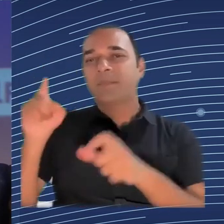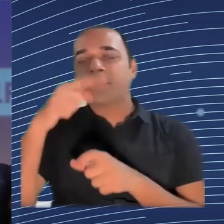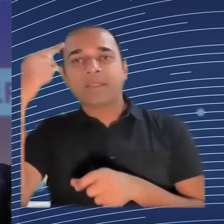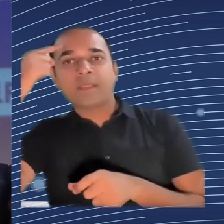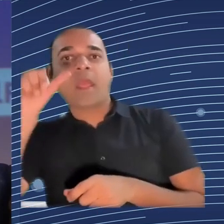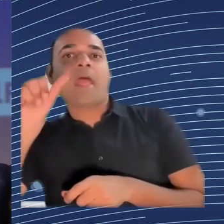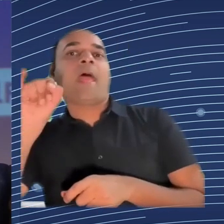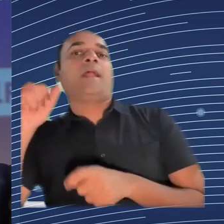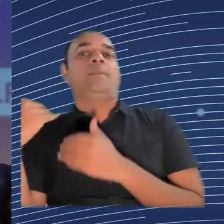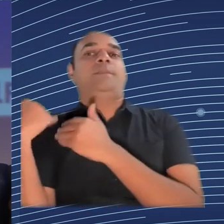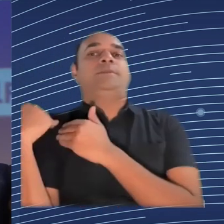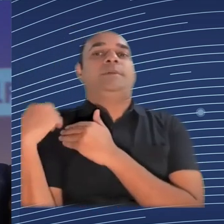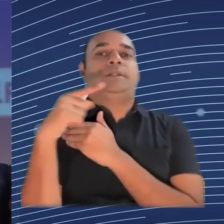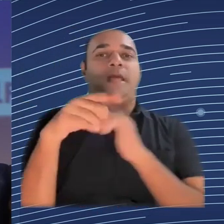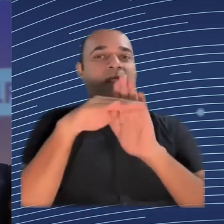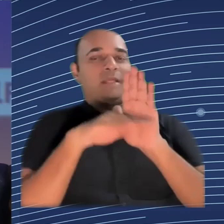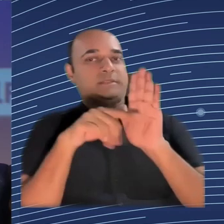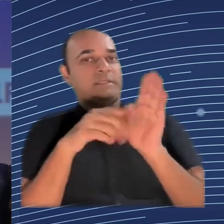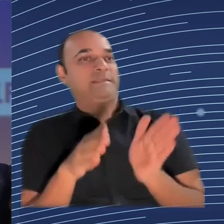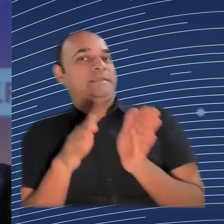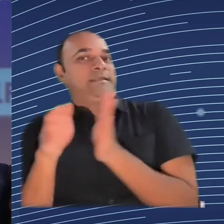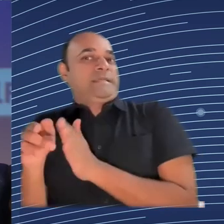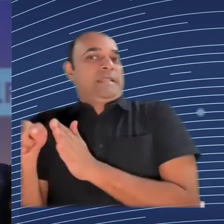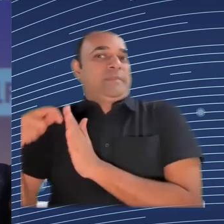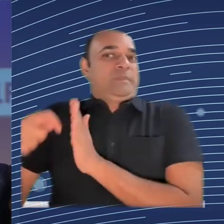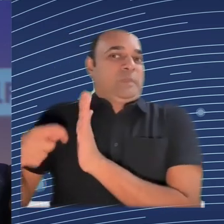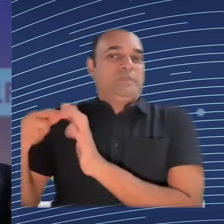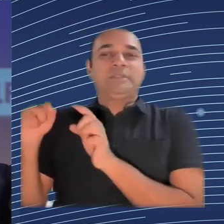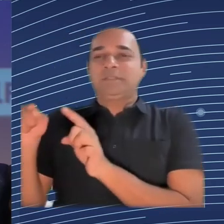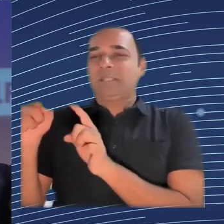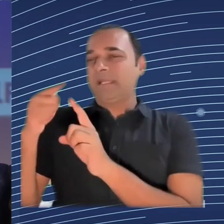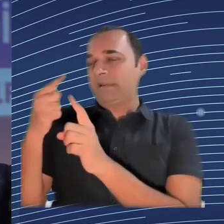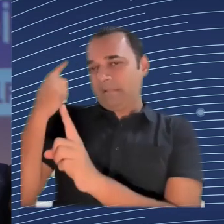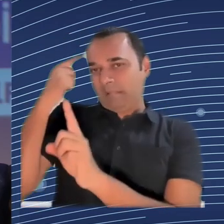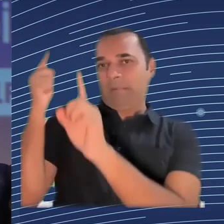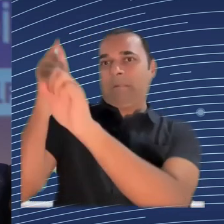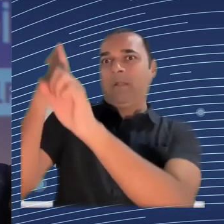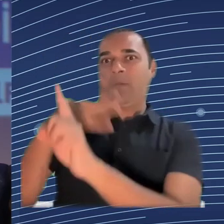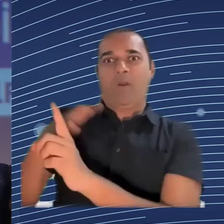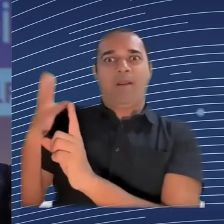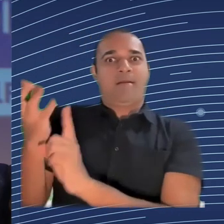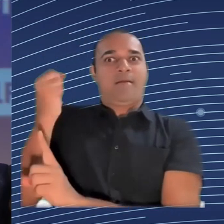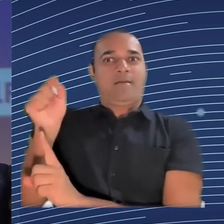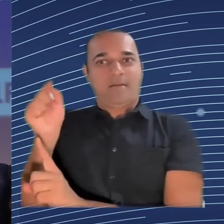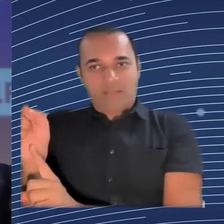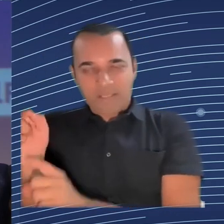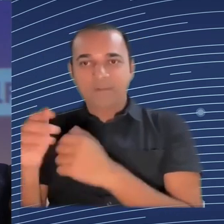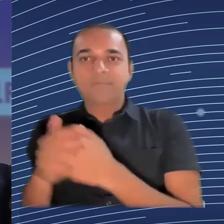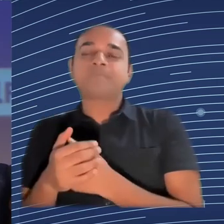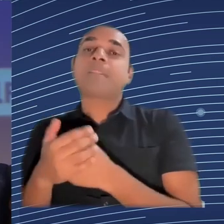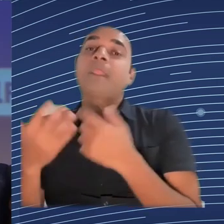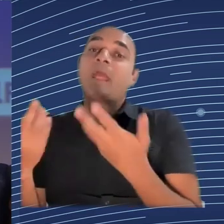responsibility from the core business model of the company, which makes it, even